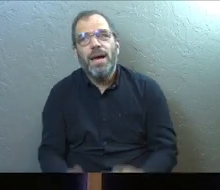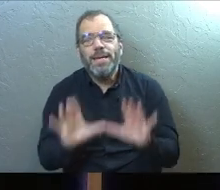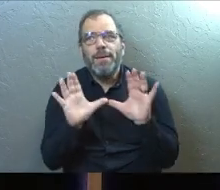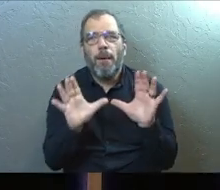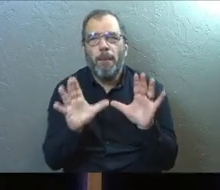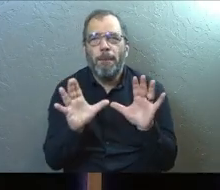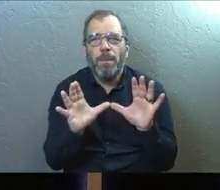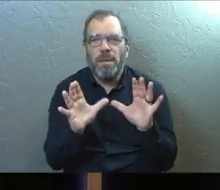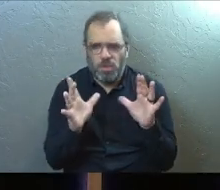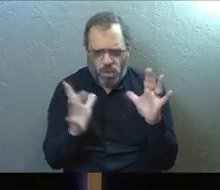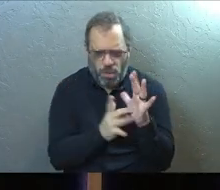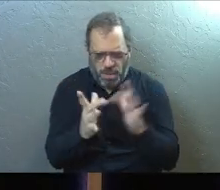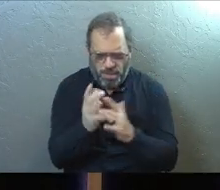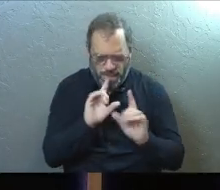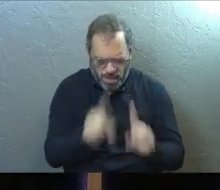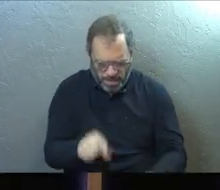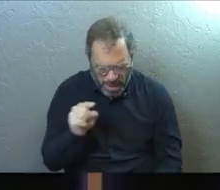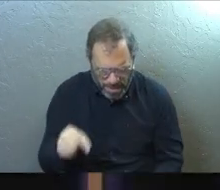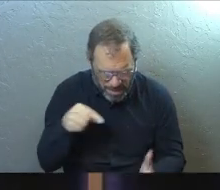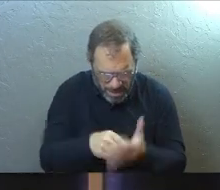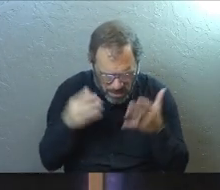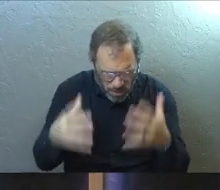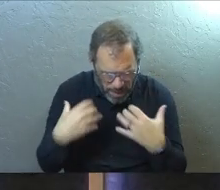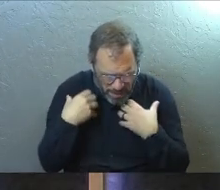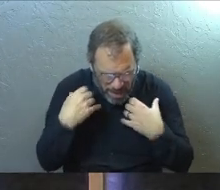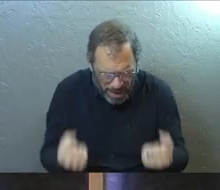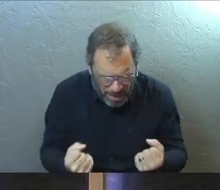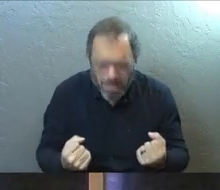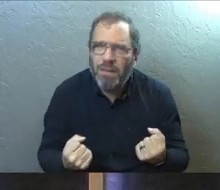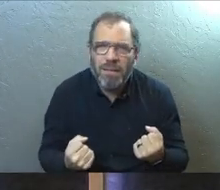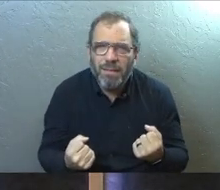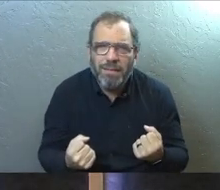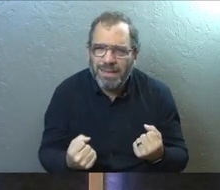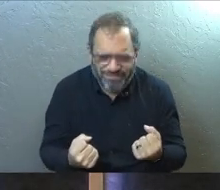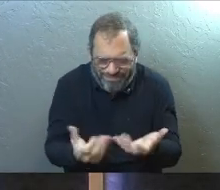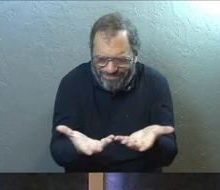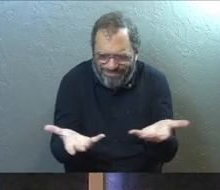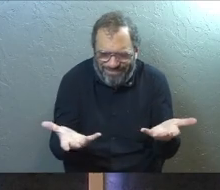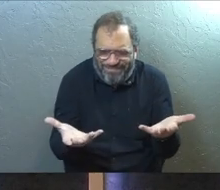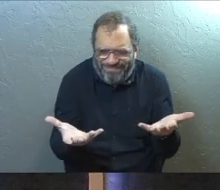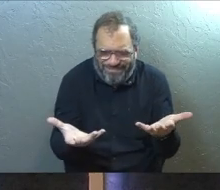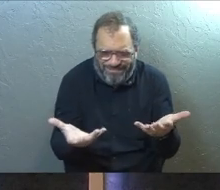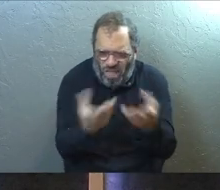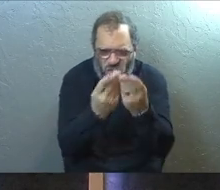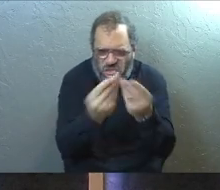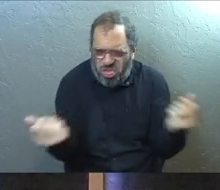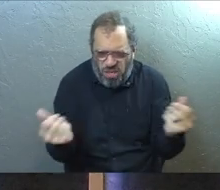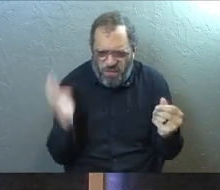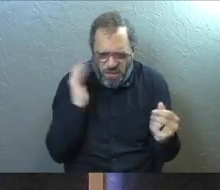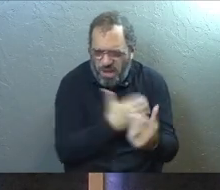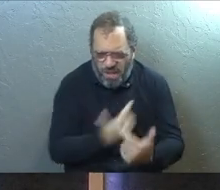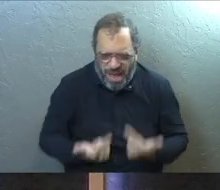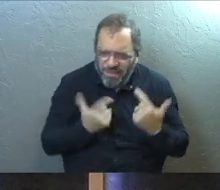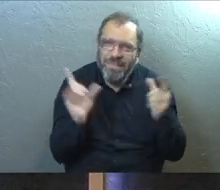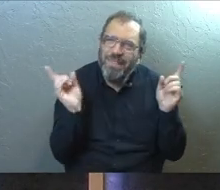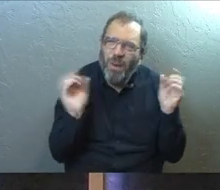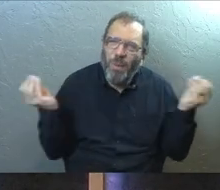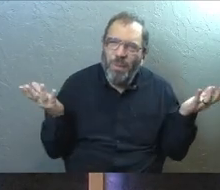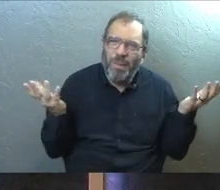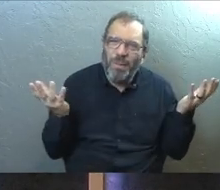just the simple biblical command of this is the way of health did not simply make it disappear from our life.